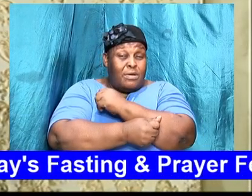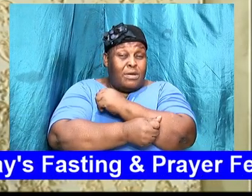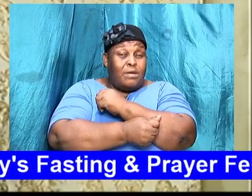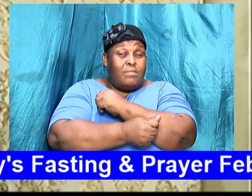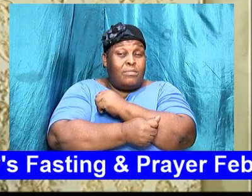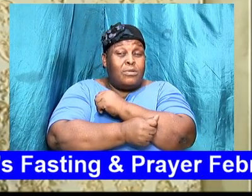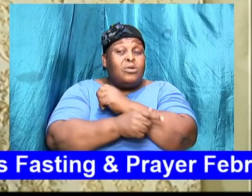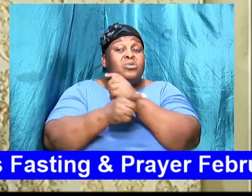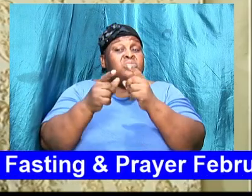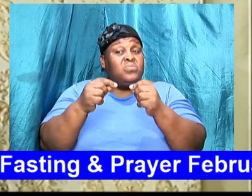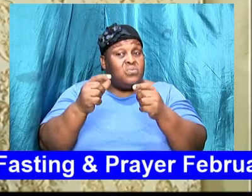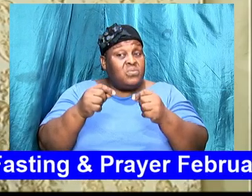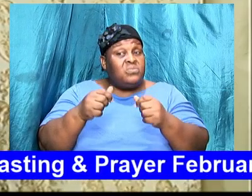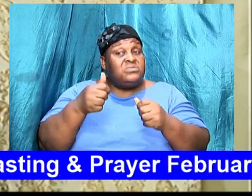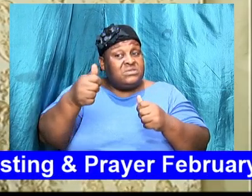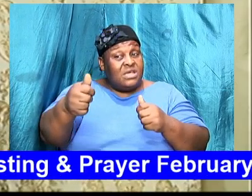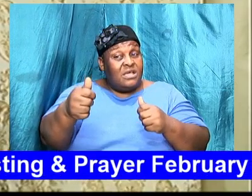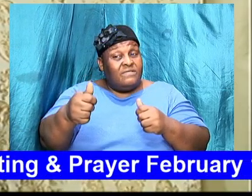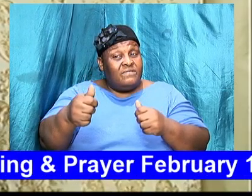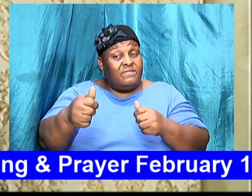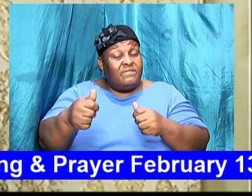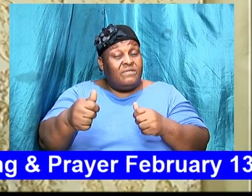25 years.